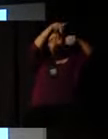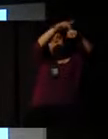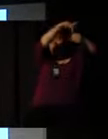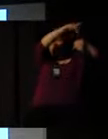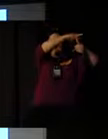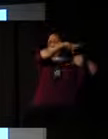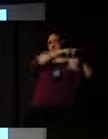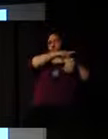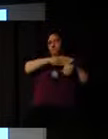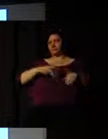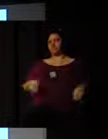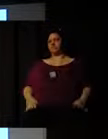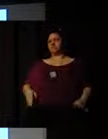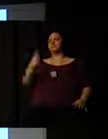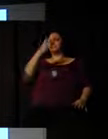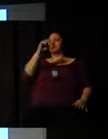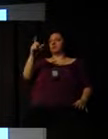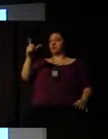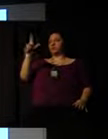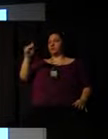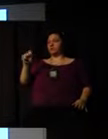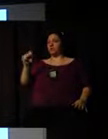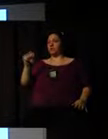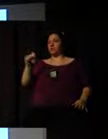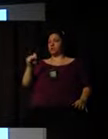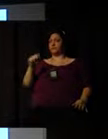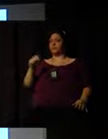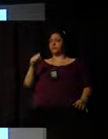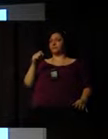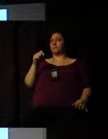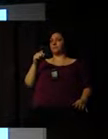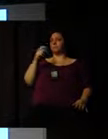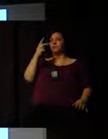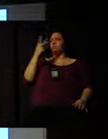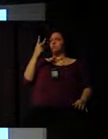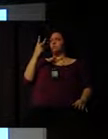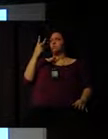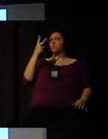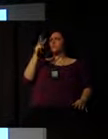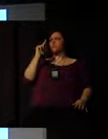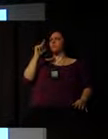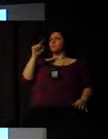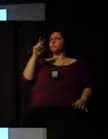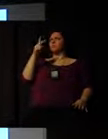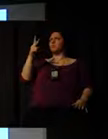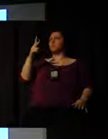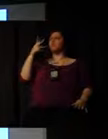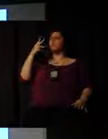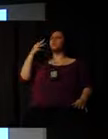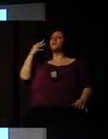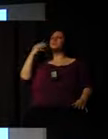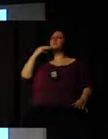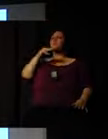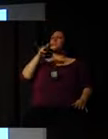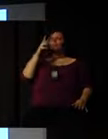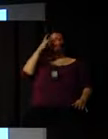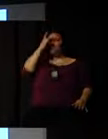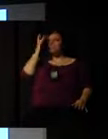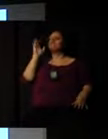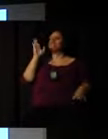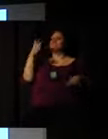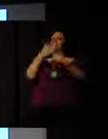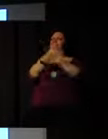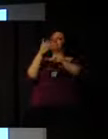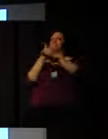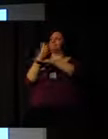In 2010, 1.2 million people aged 15 years and older participated in volunteering in South